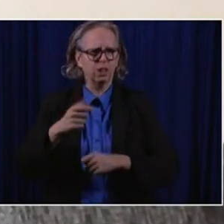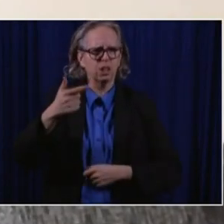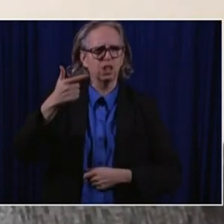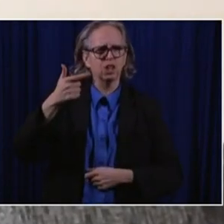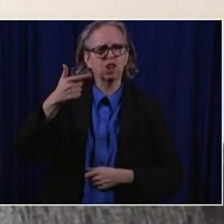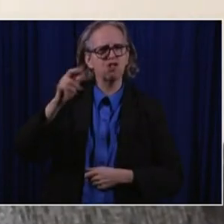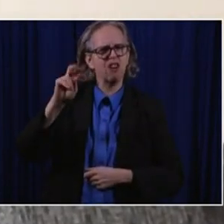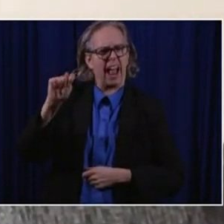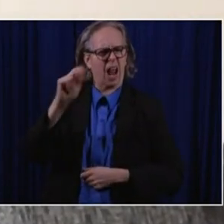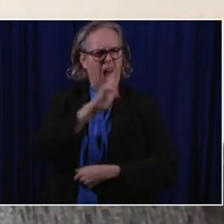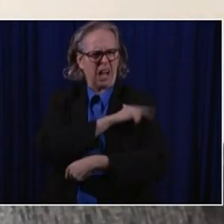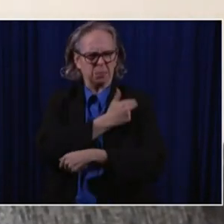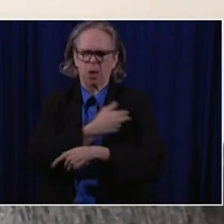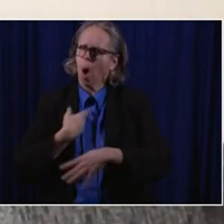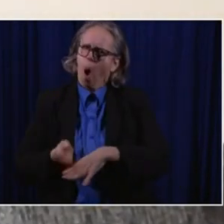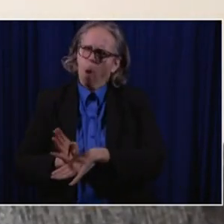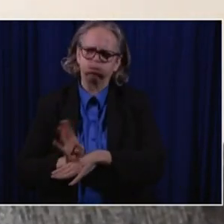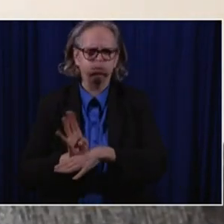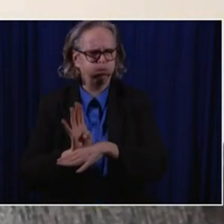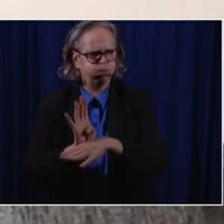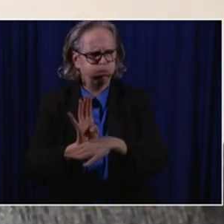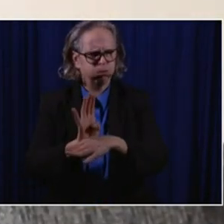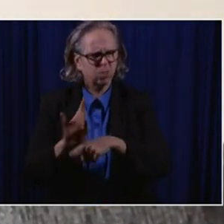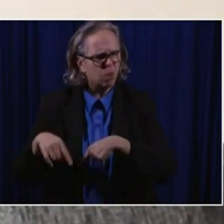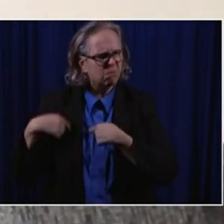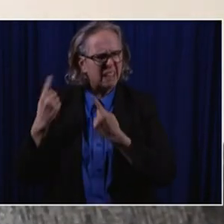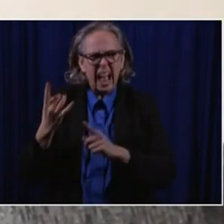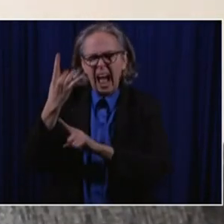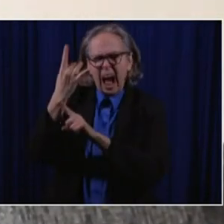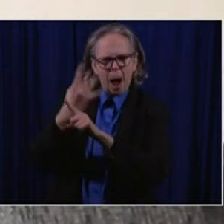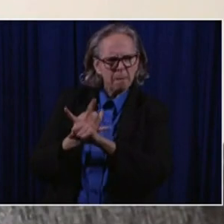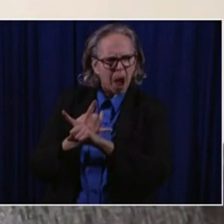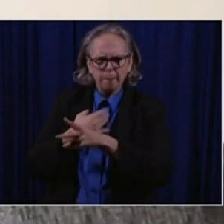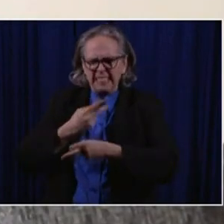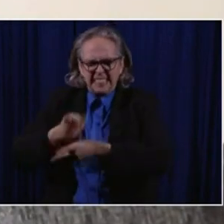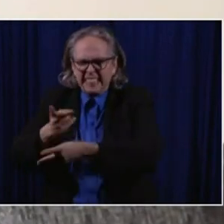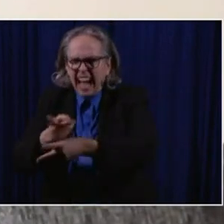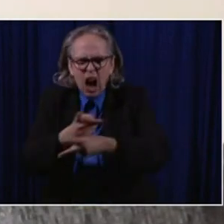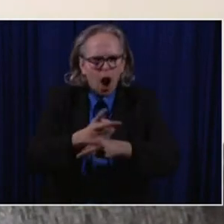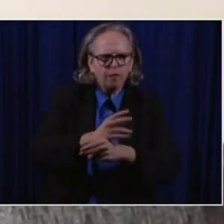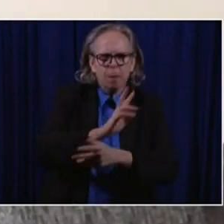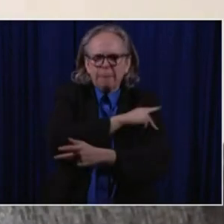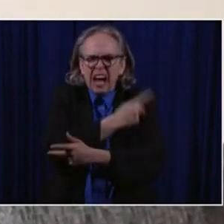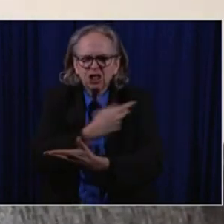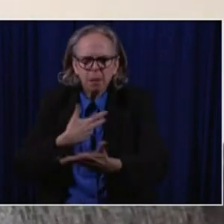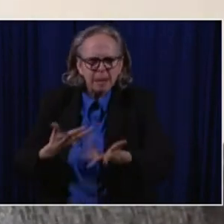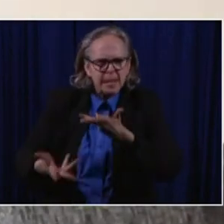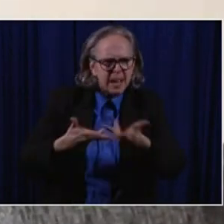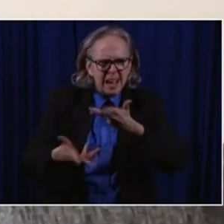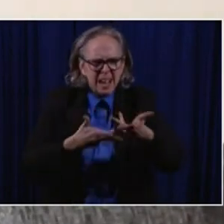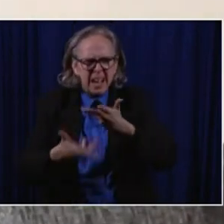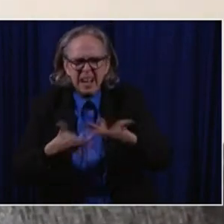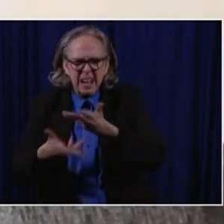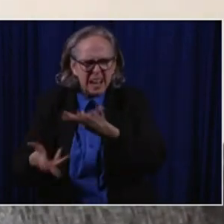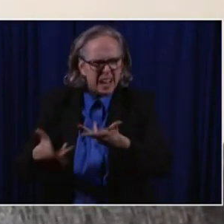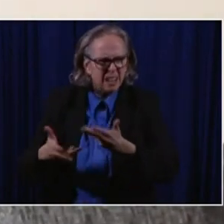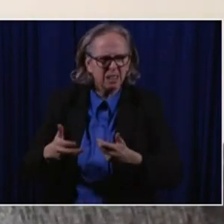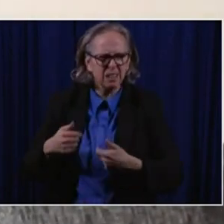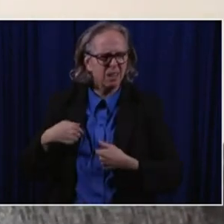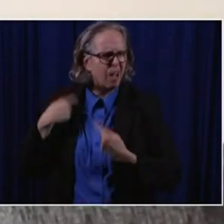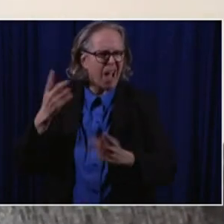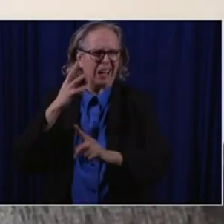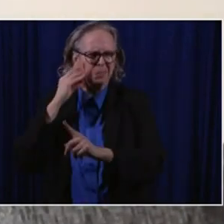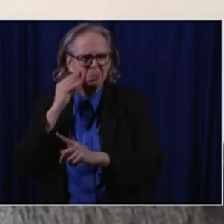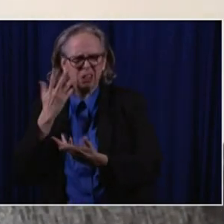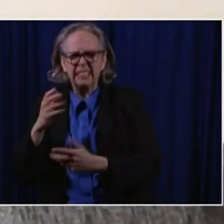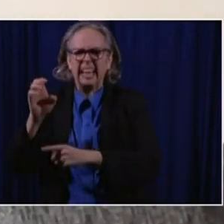So for eight months, taking care of frontline worker or frontline, being frontline from ER to the